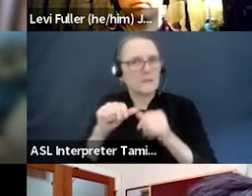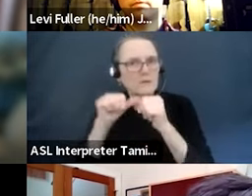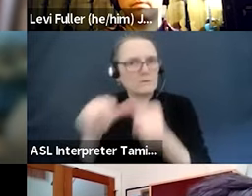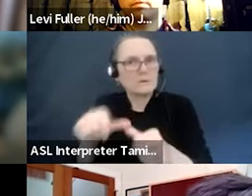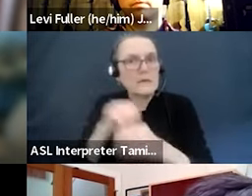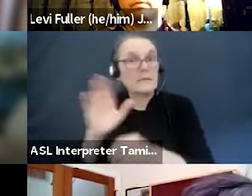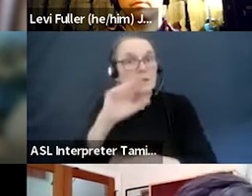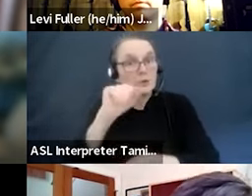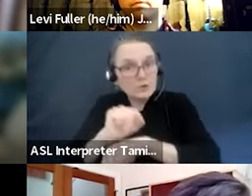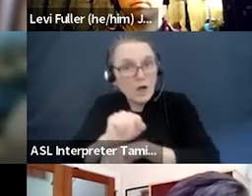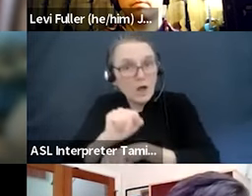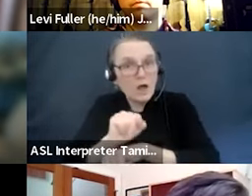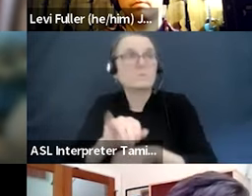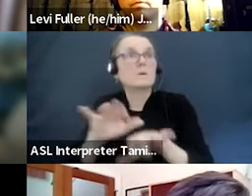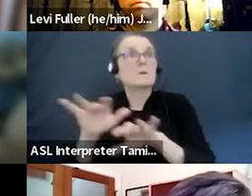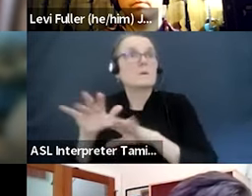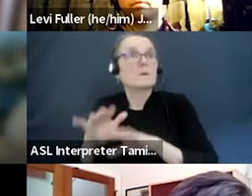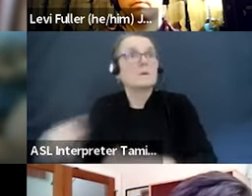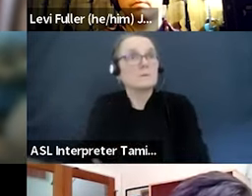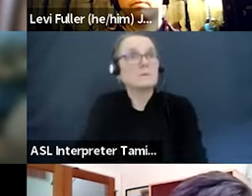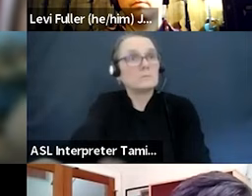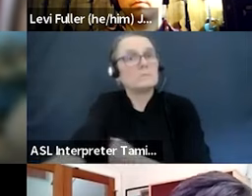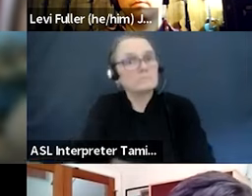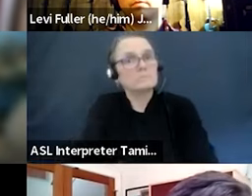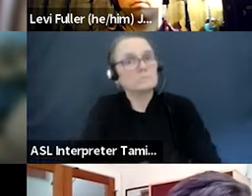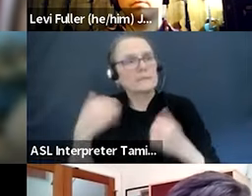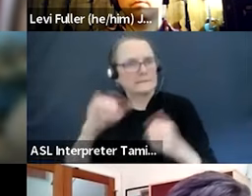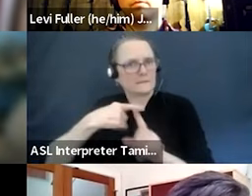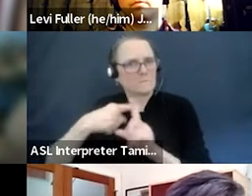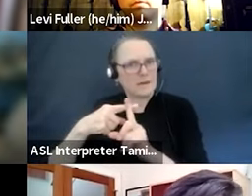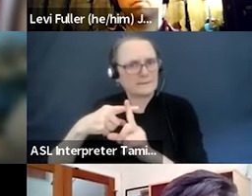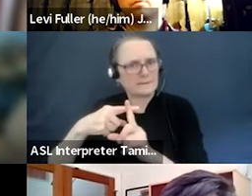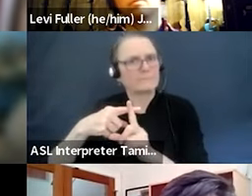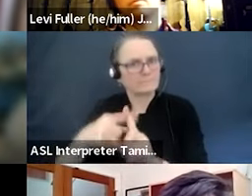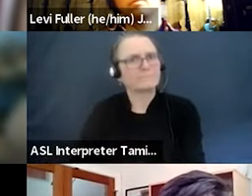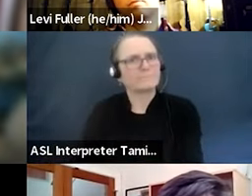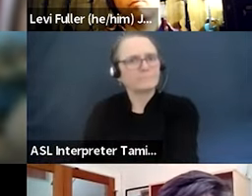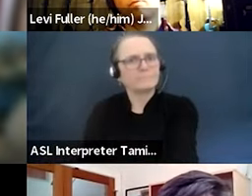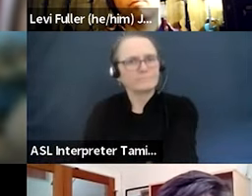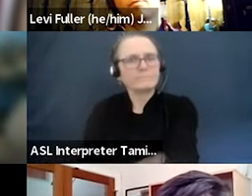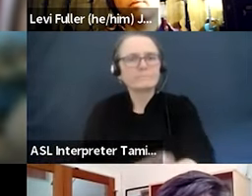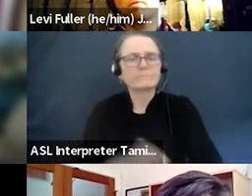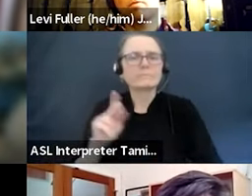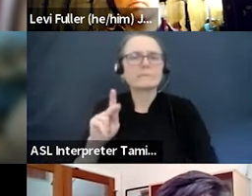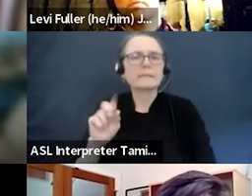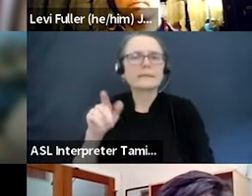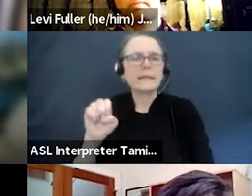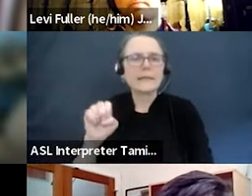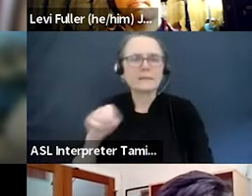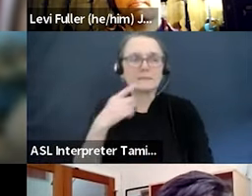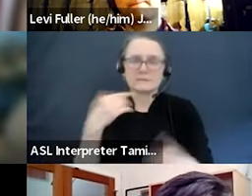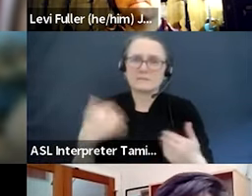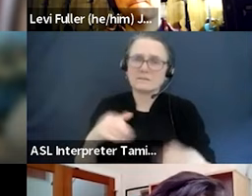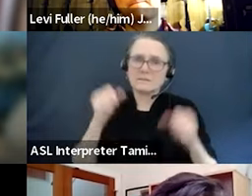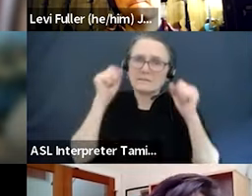Thank you. It is nothing short of astonishing that The Fifth had 1% of their funding as